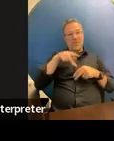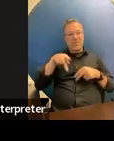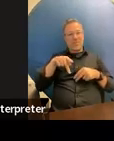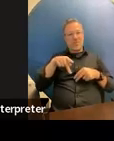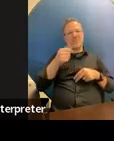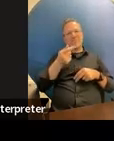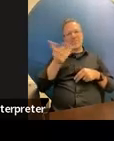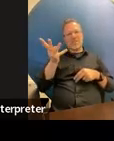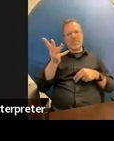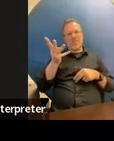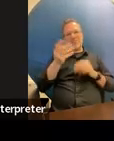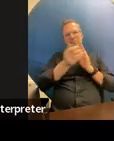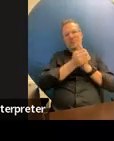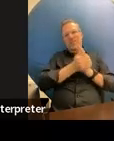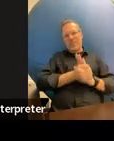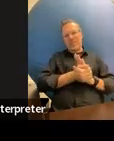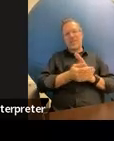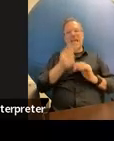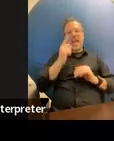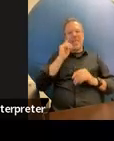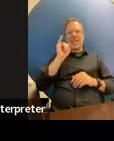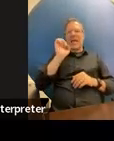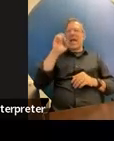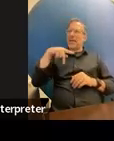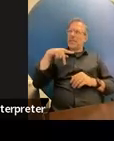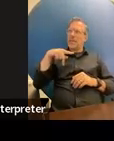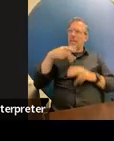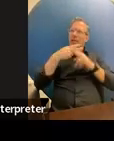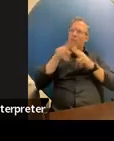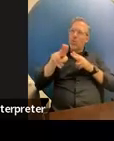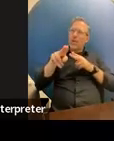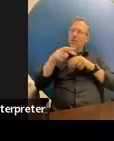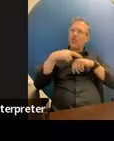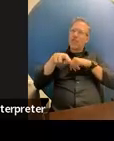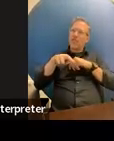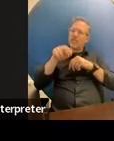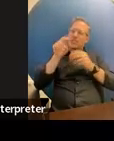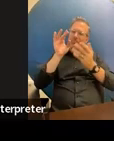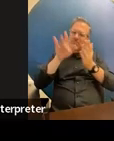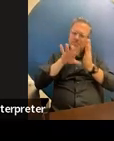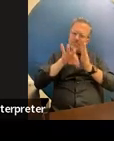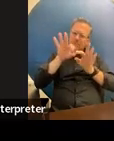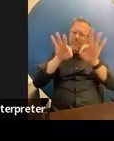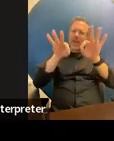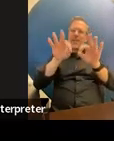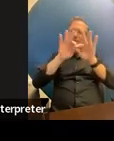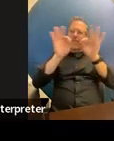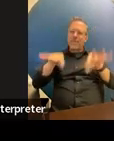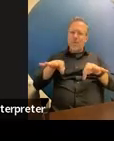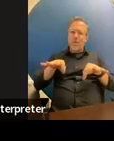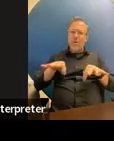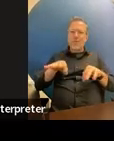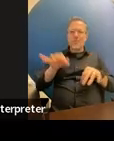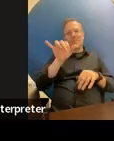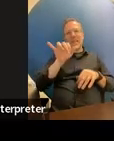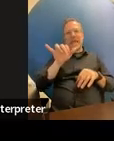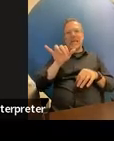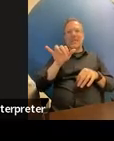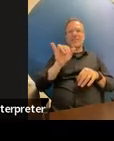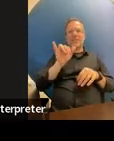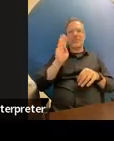of stuff um i think the iep quick reference form so she sends out a lot of goodies it's like getting a little goodie bag from the party